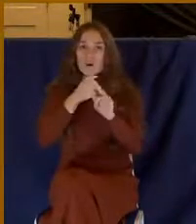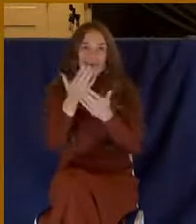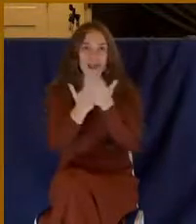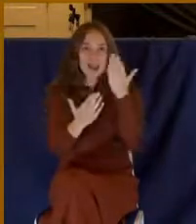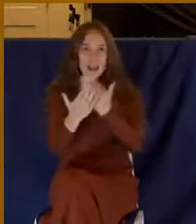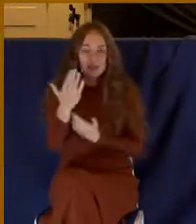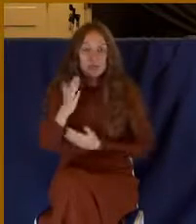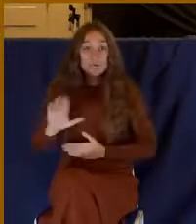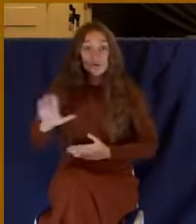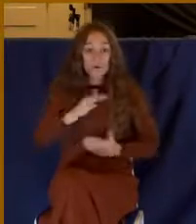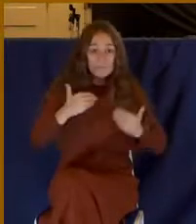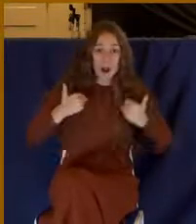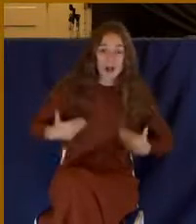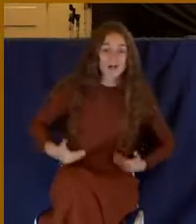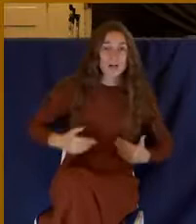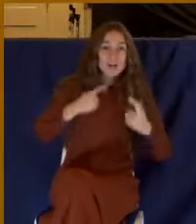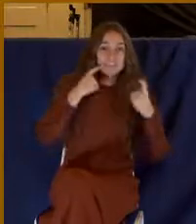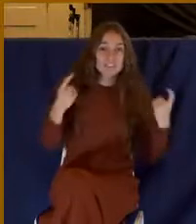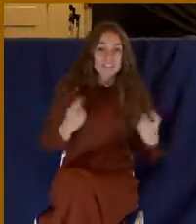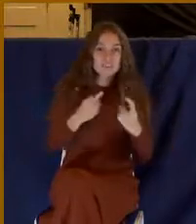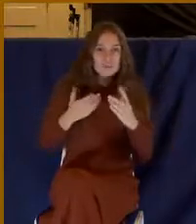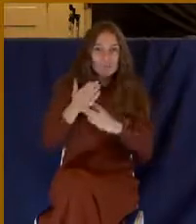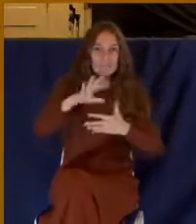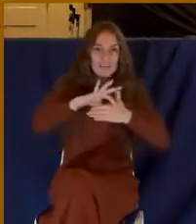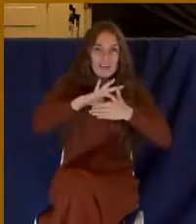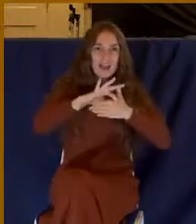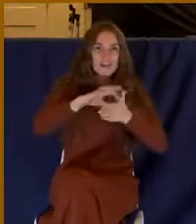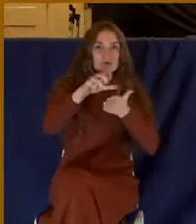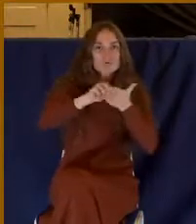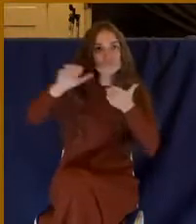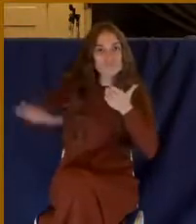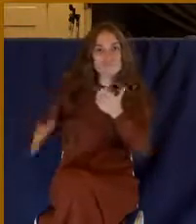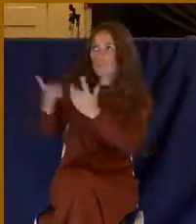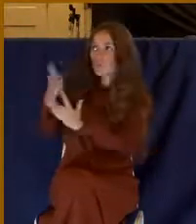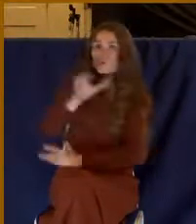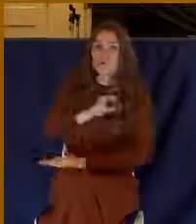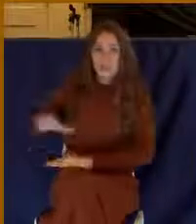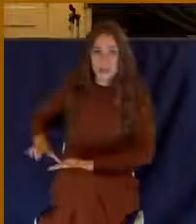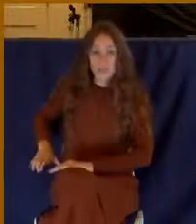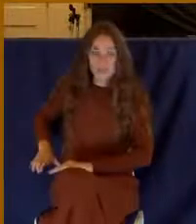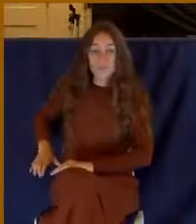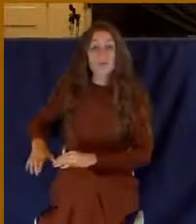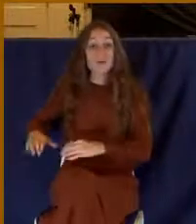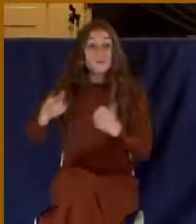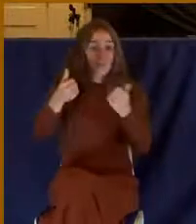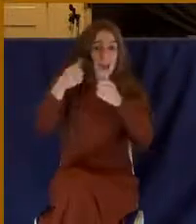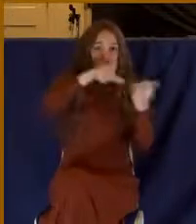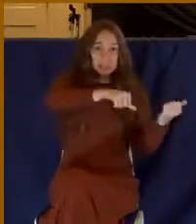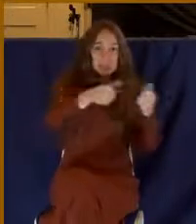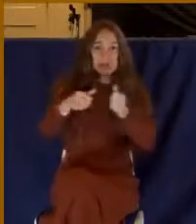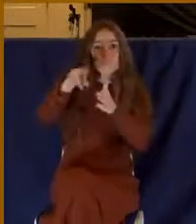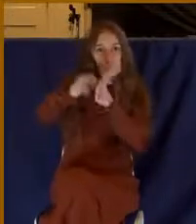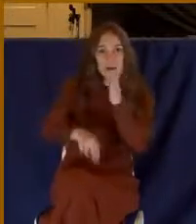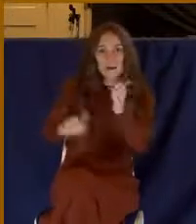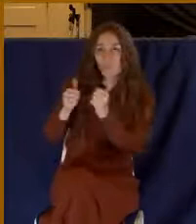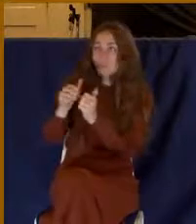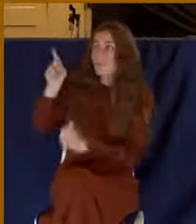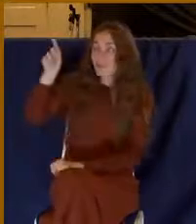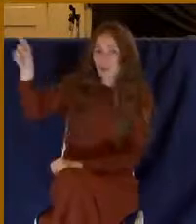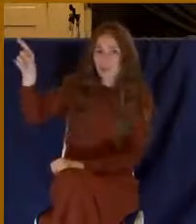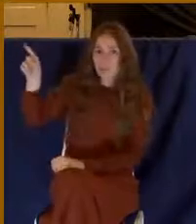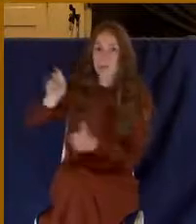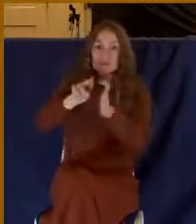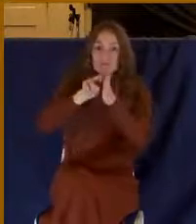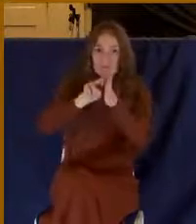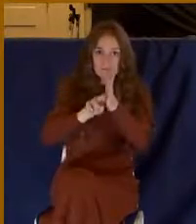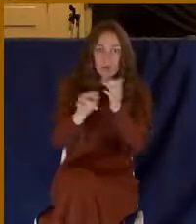flesh by the circumcision of Christ. Buried with him in baptism, wherein also ye are raised with him through